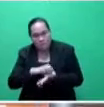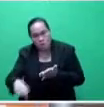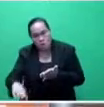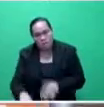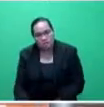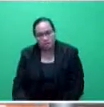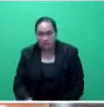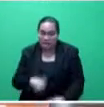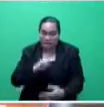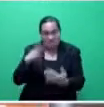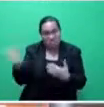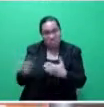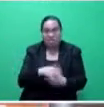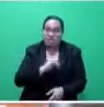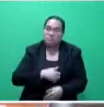They'll shut down, they'll go.